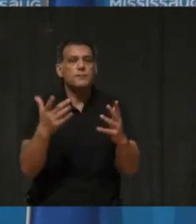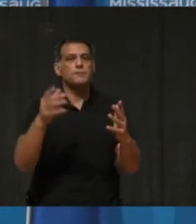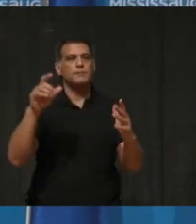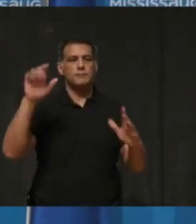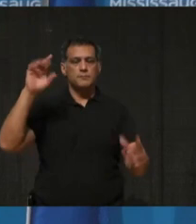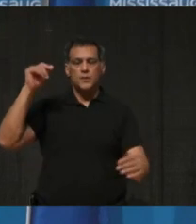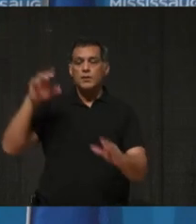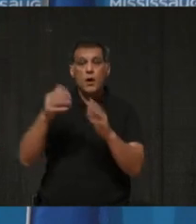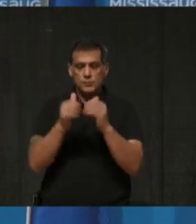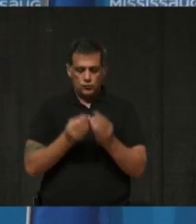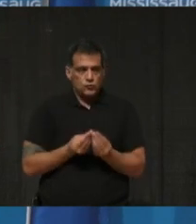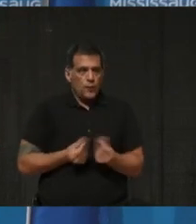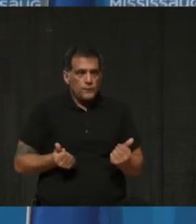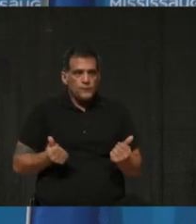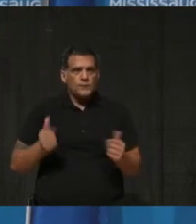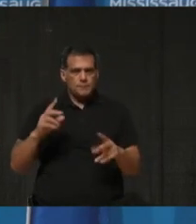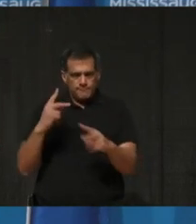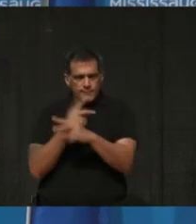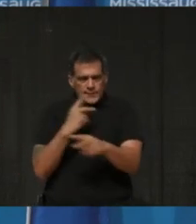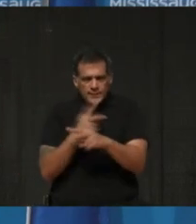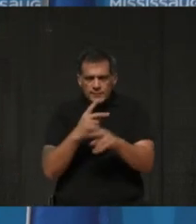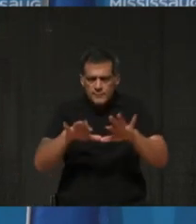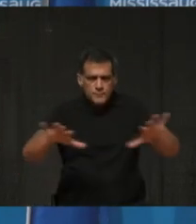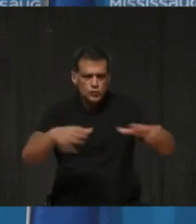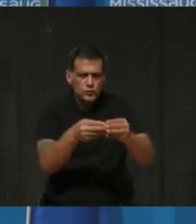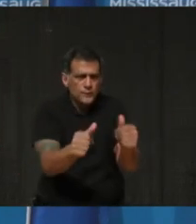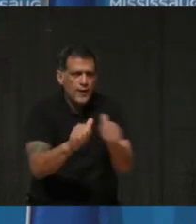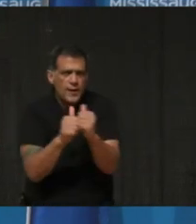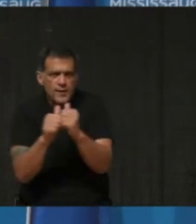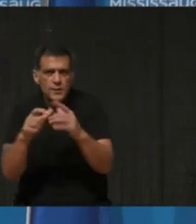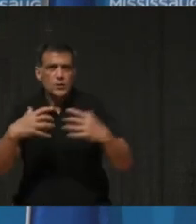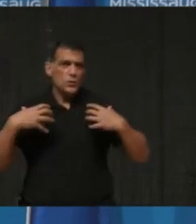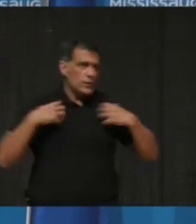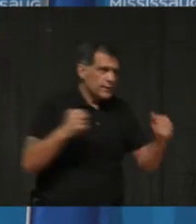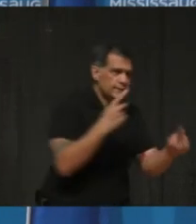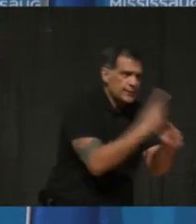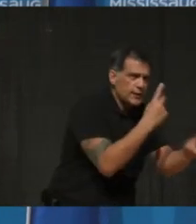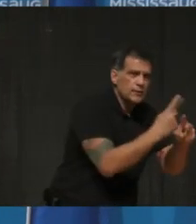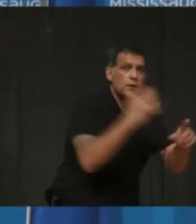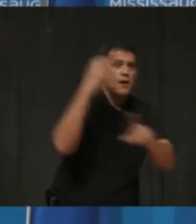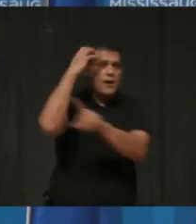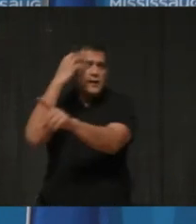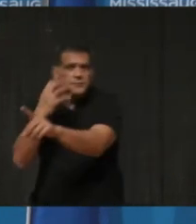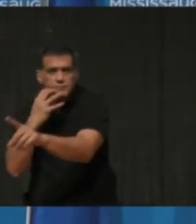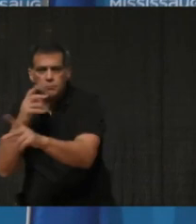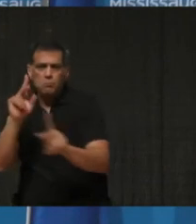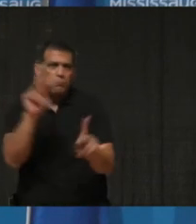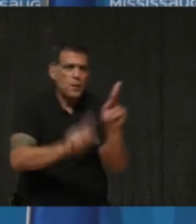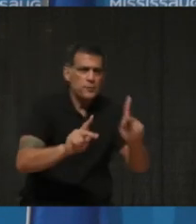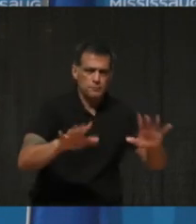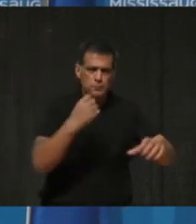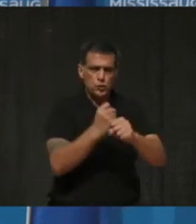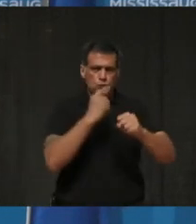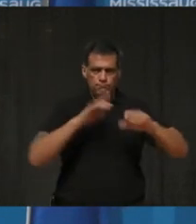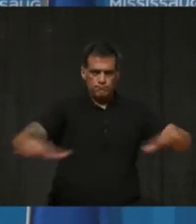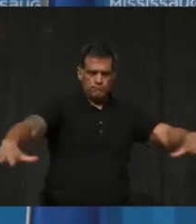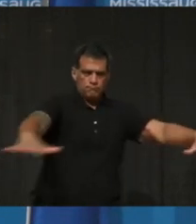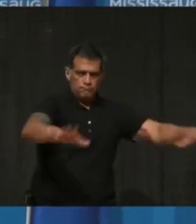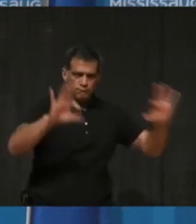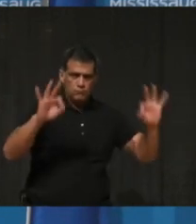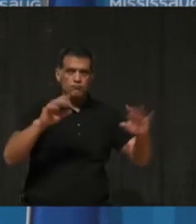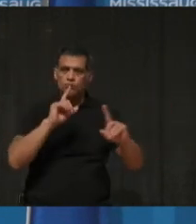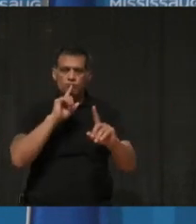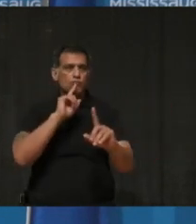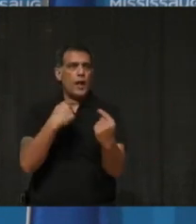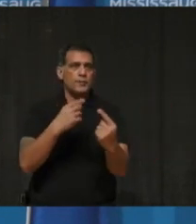our scarce healthcare resources so that they can be deployed to support mass vaccination, rather than having to respond to another